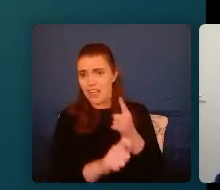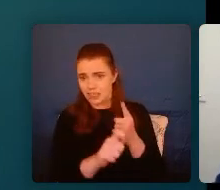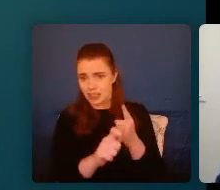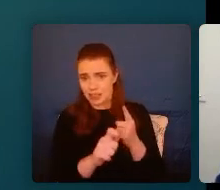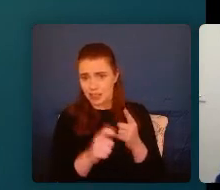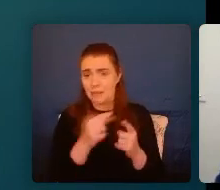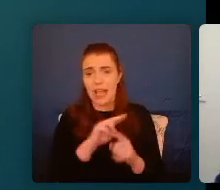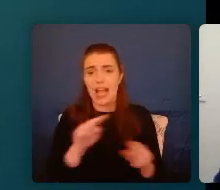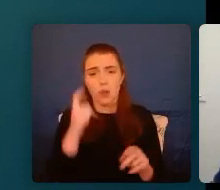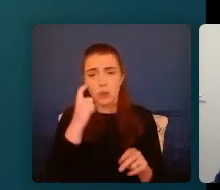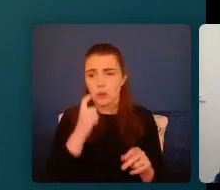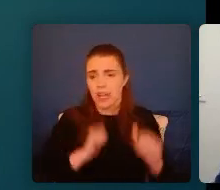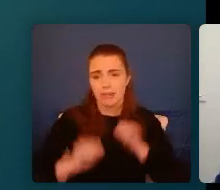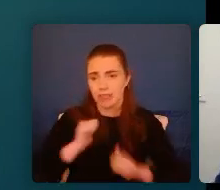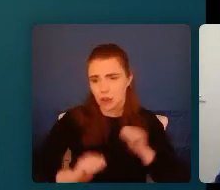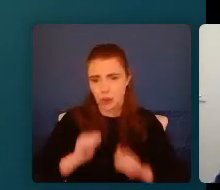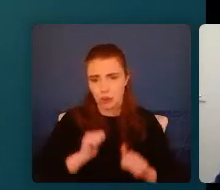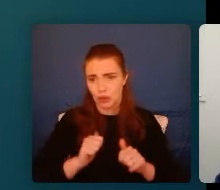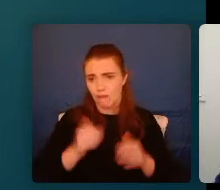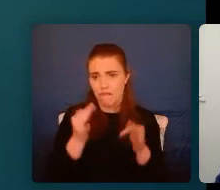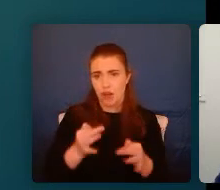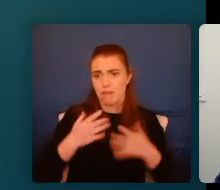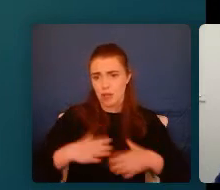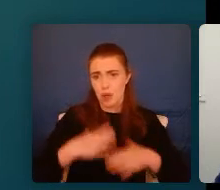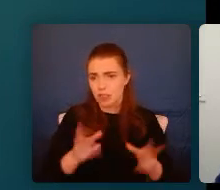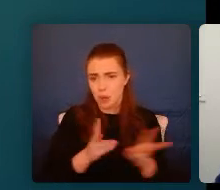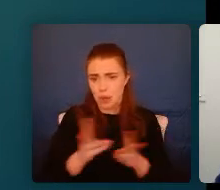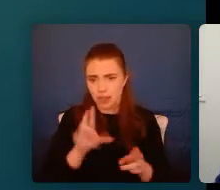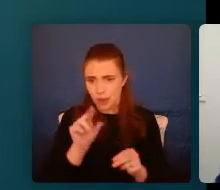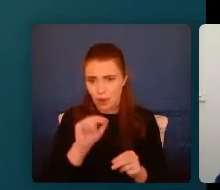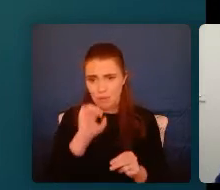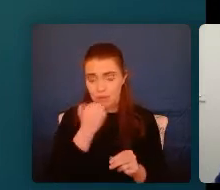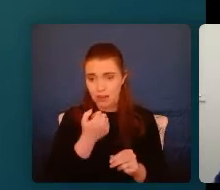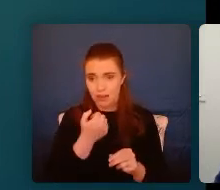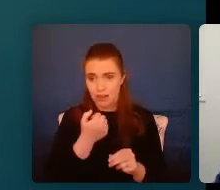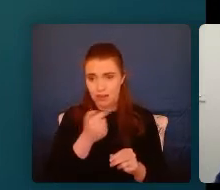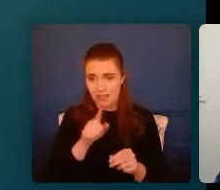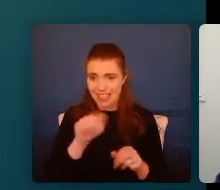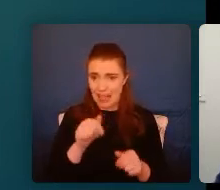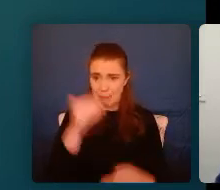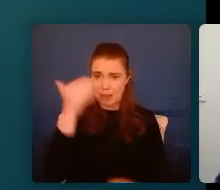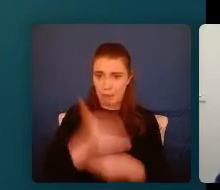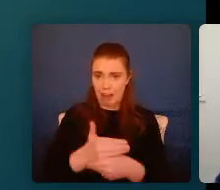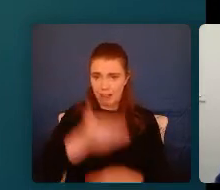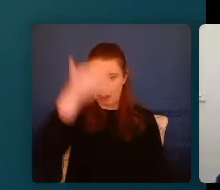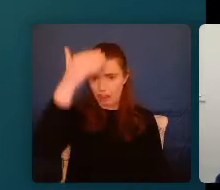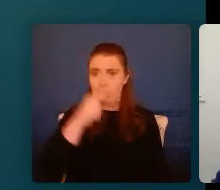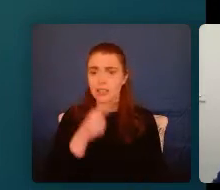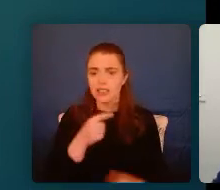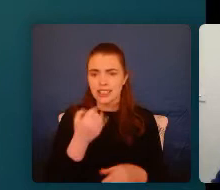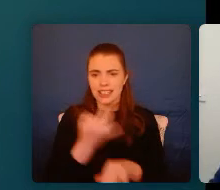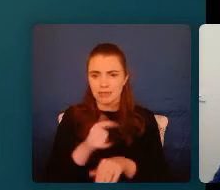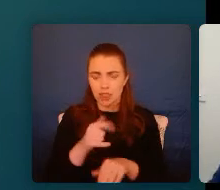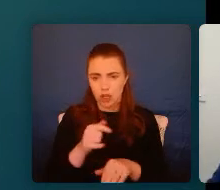wear suits or formal clothes in work because of that for young people being a barrier. And you're a person of authority. And there's this